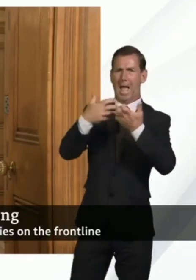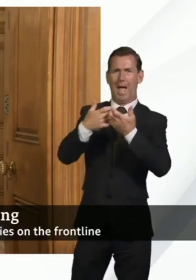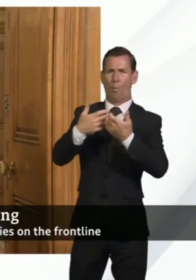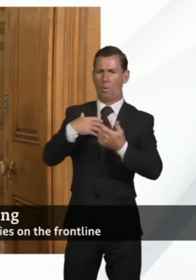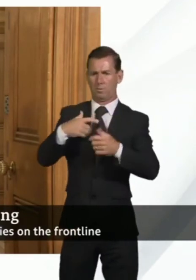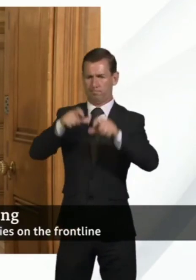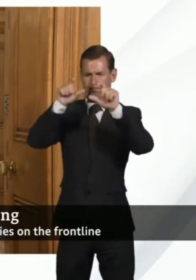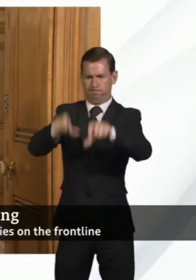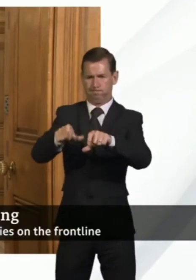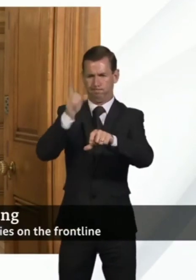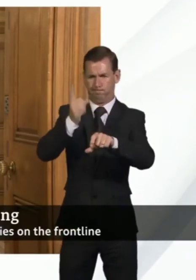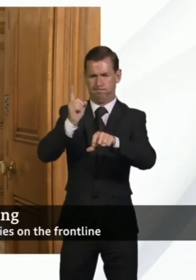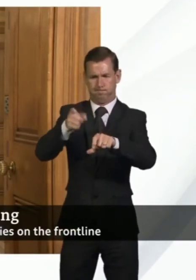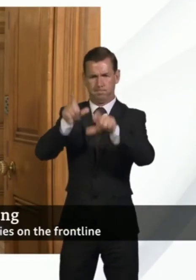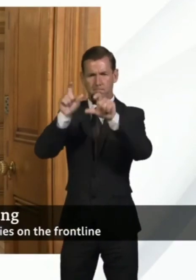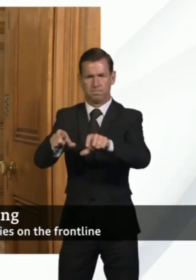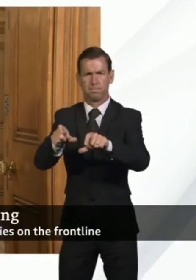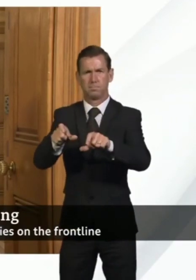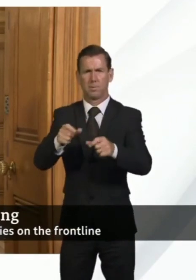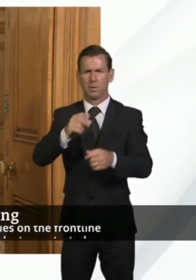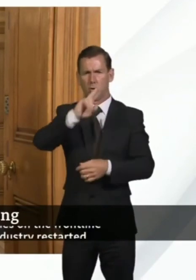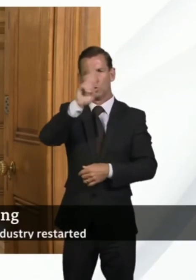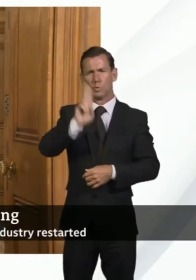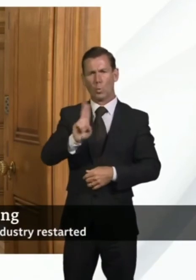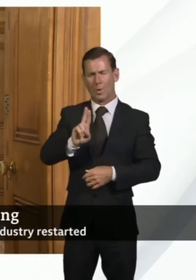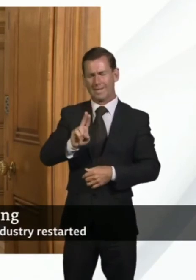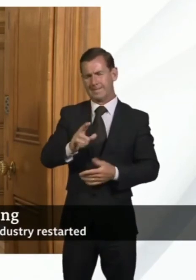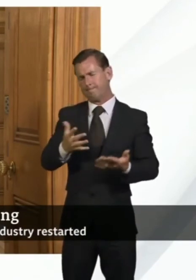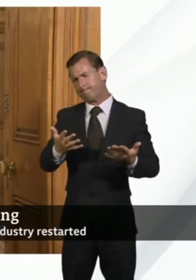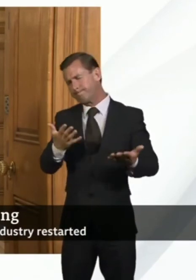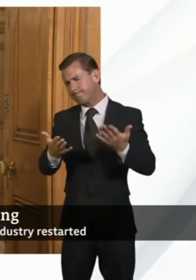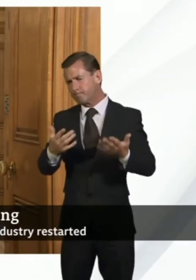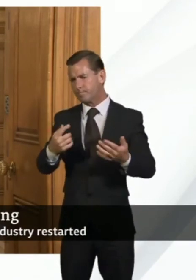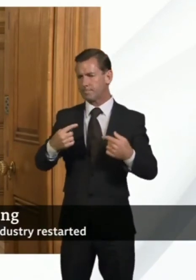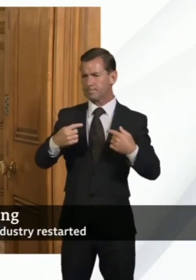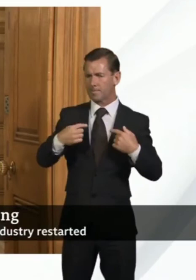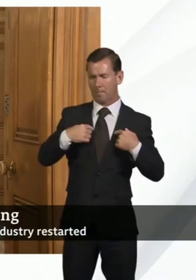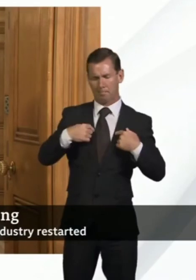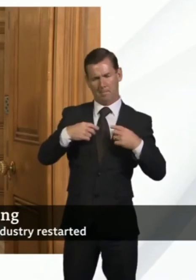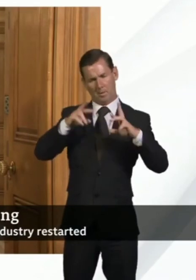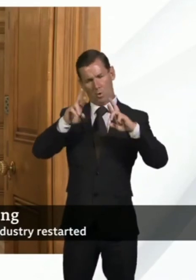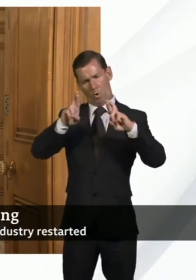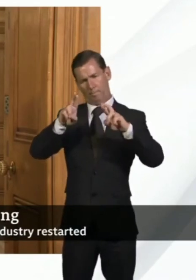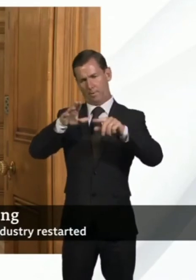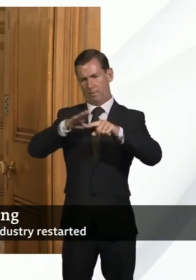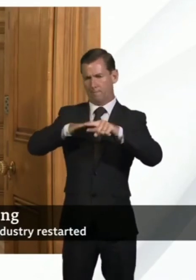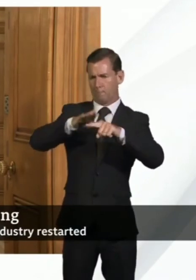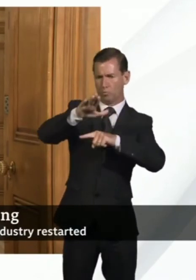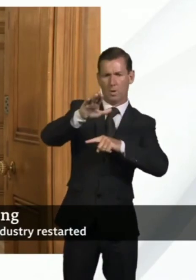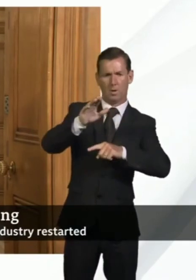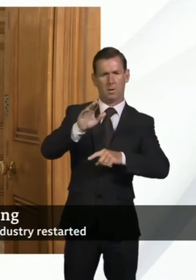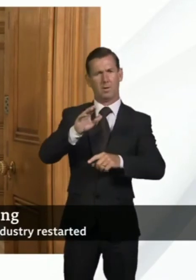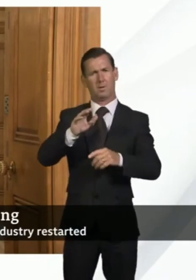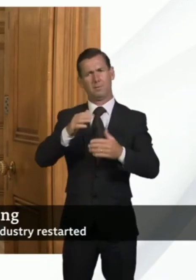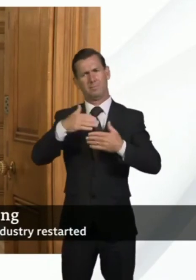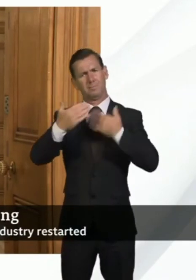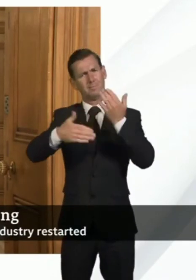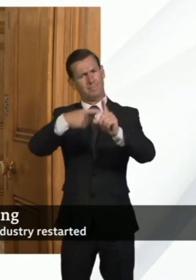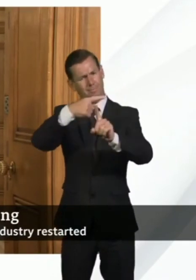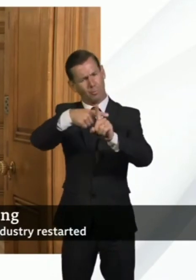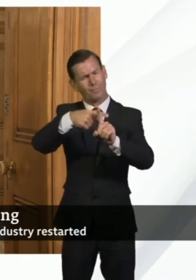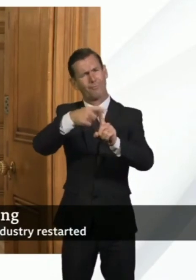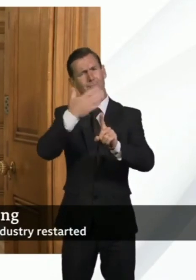the point about schools I really hope that as we go through this we can do so in a constructive spirit